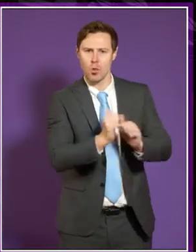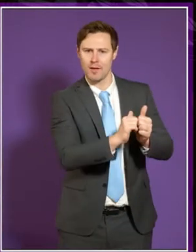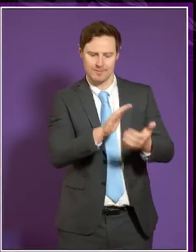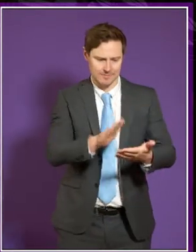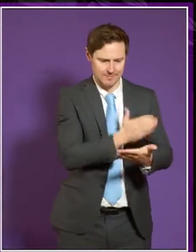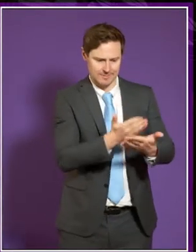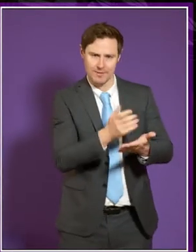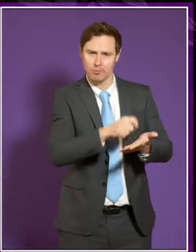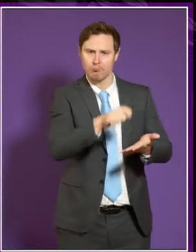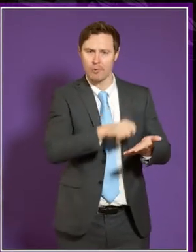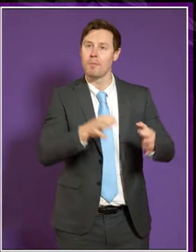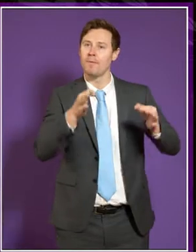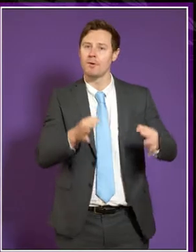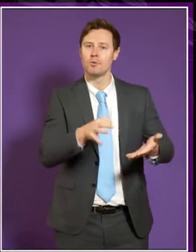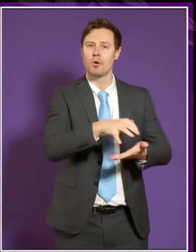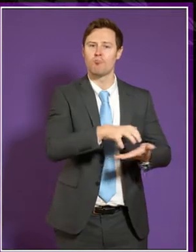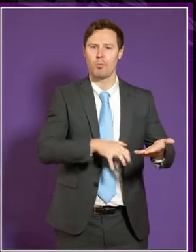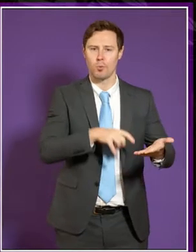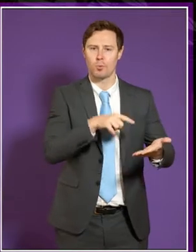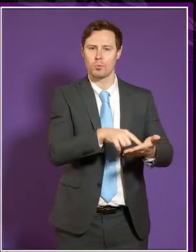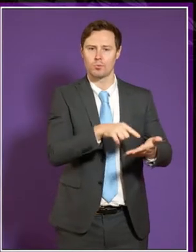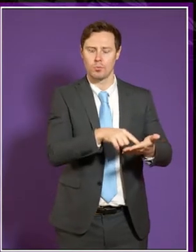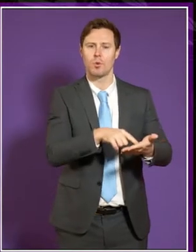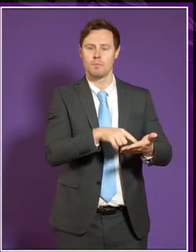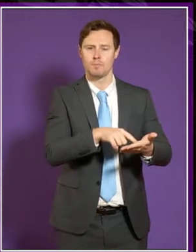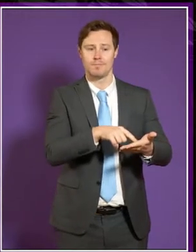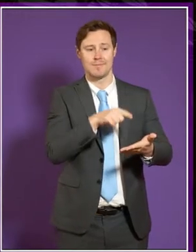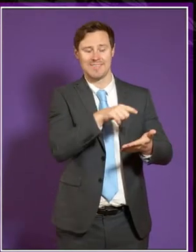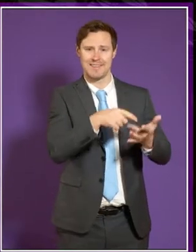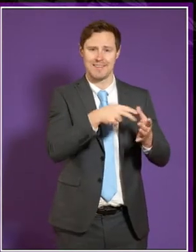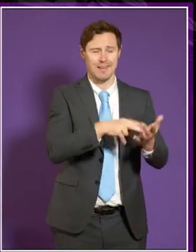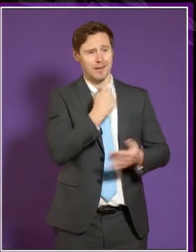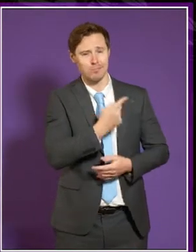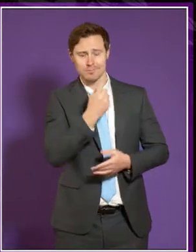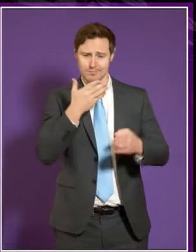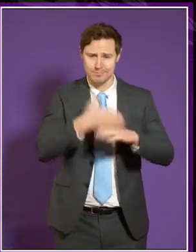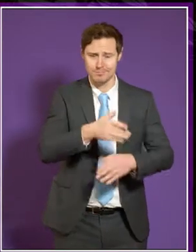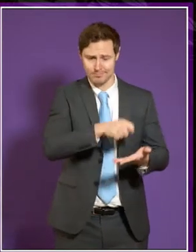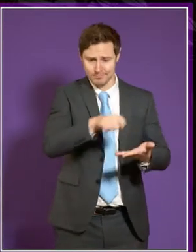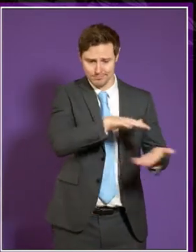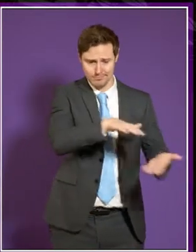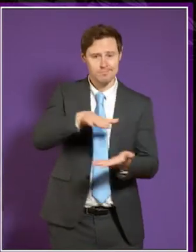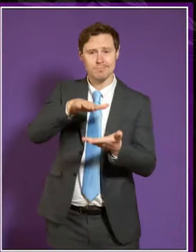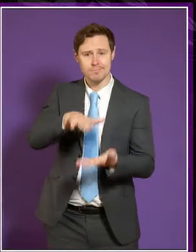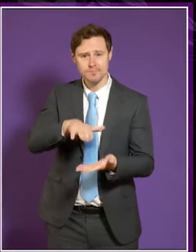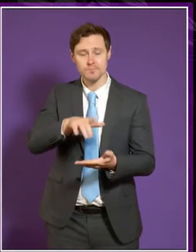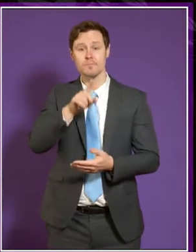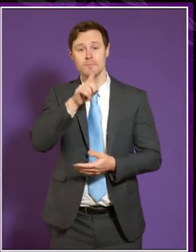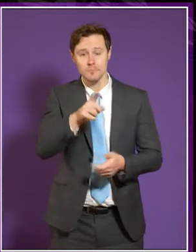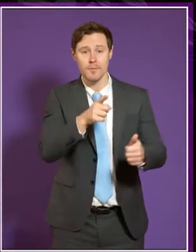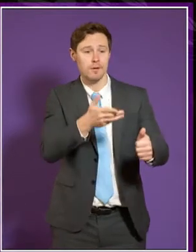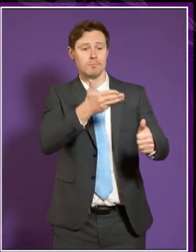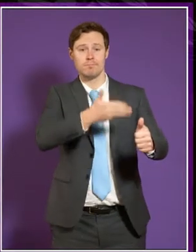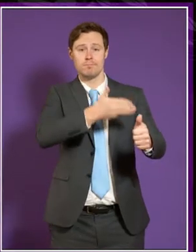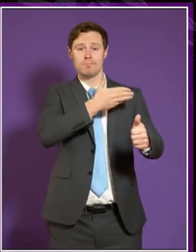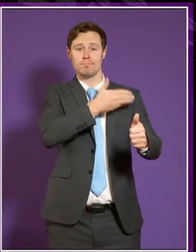words into the official report, into the very official report that Ian worked so hard to produce. However, just as our predecessors